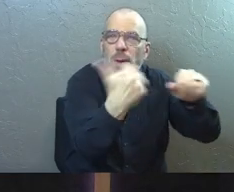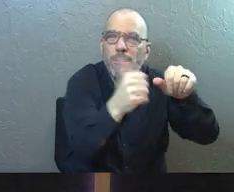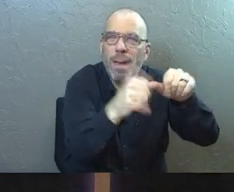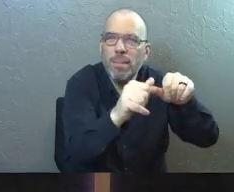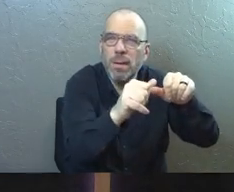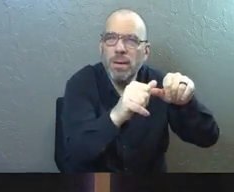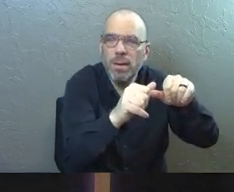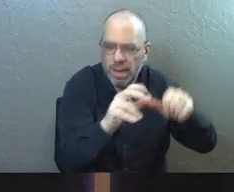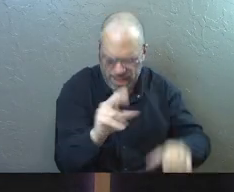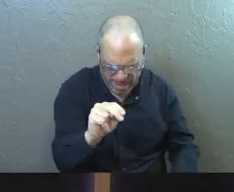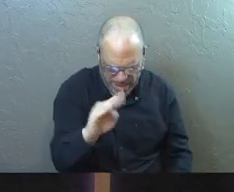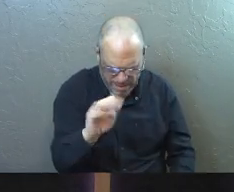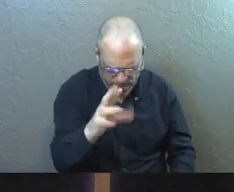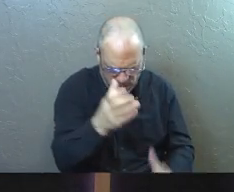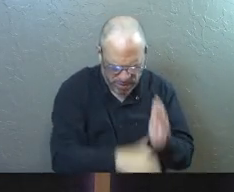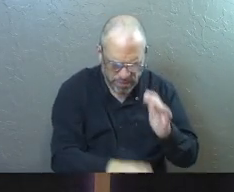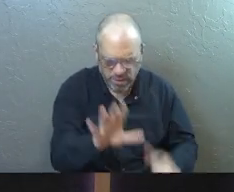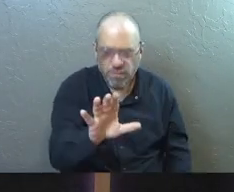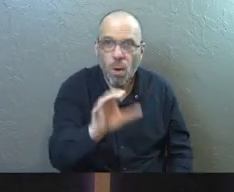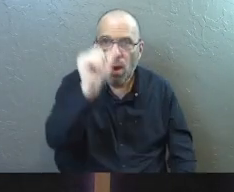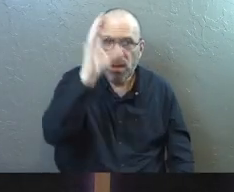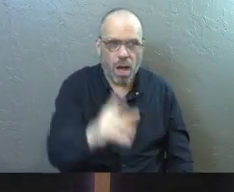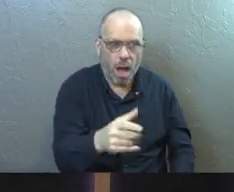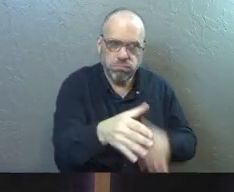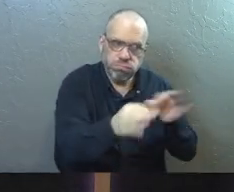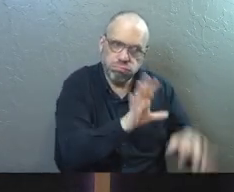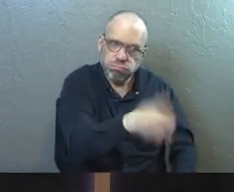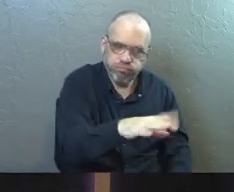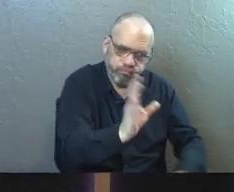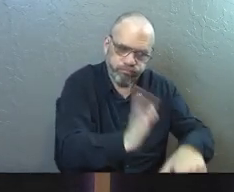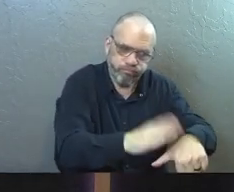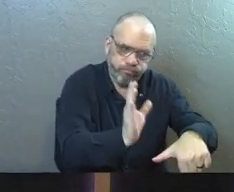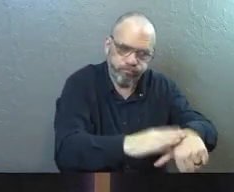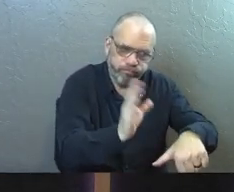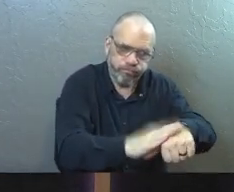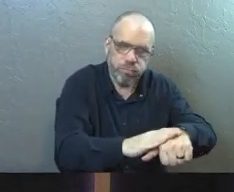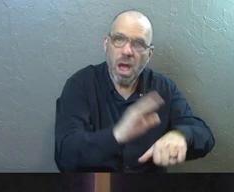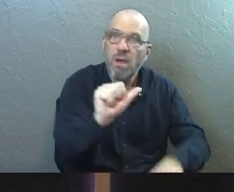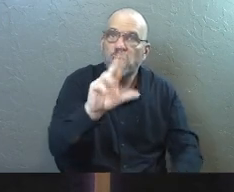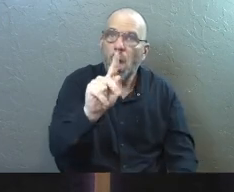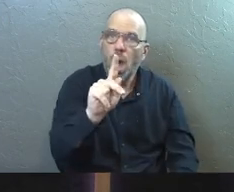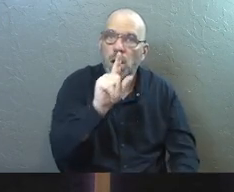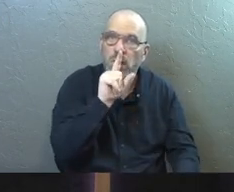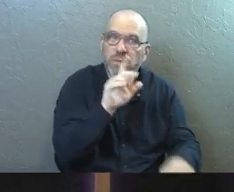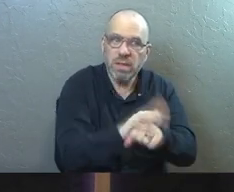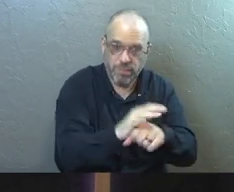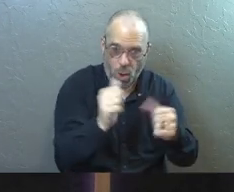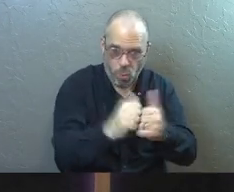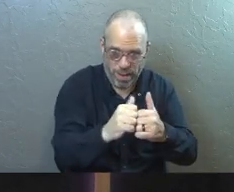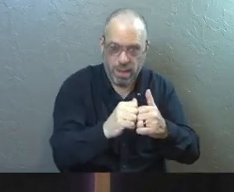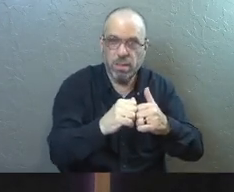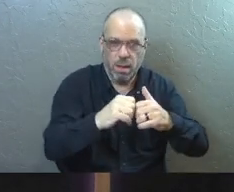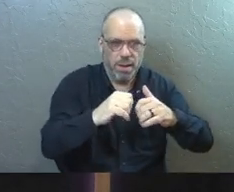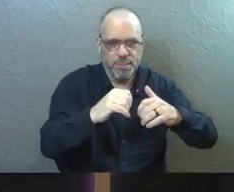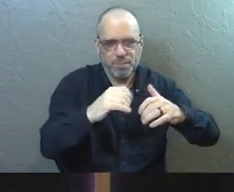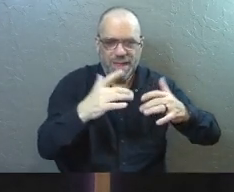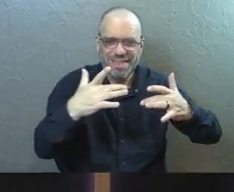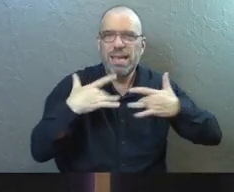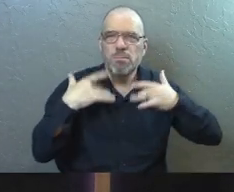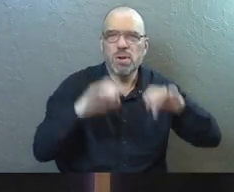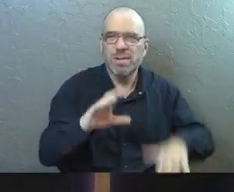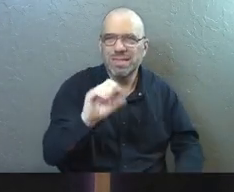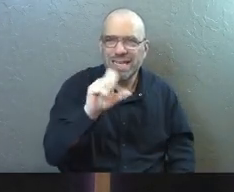In Numbers chapter four, God had given instructions about the ark of the covenant. I mean, with the mercy seat on top and the